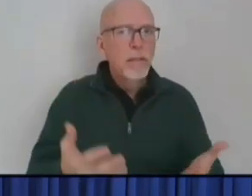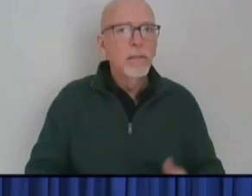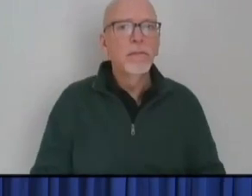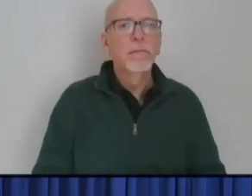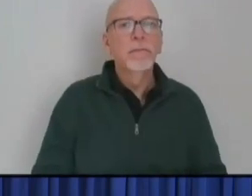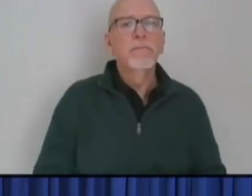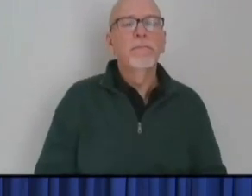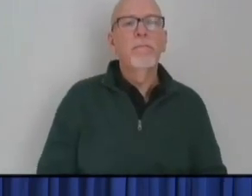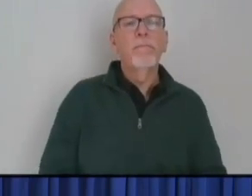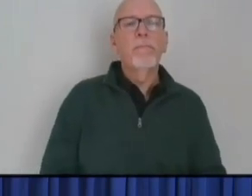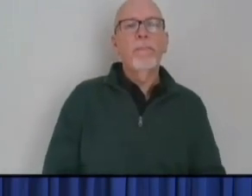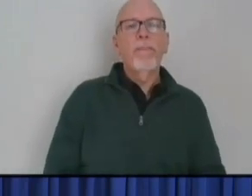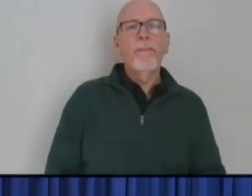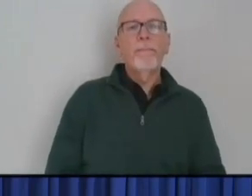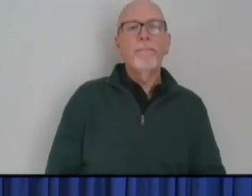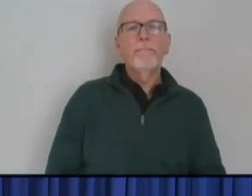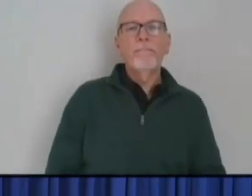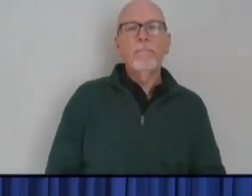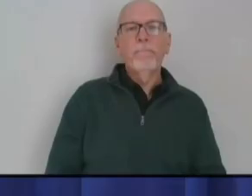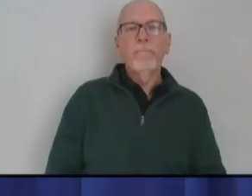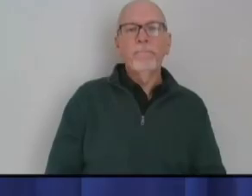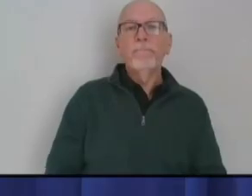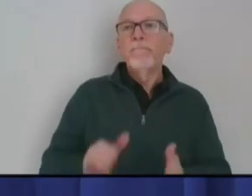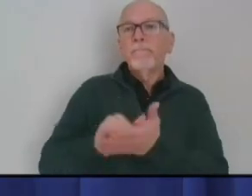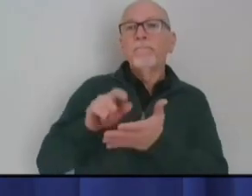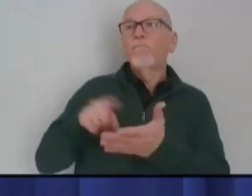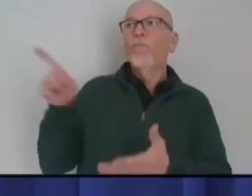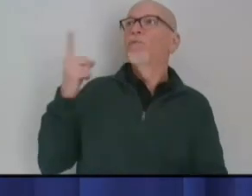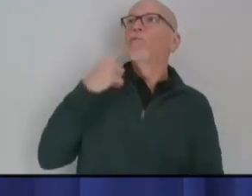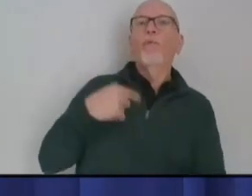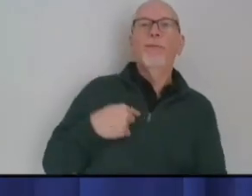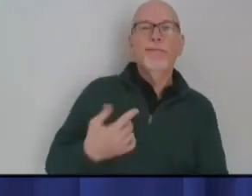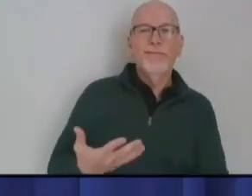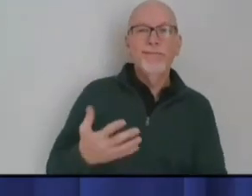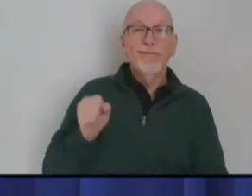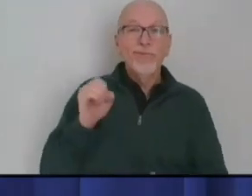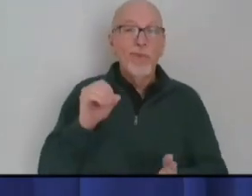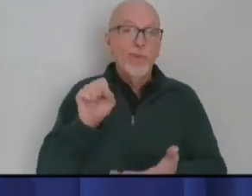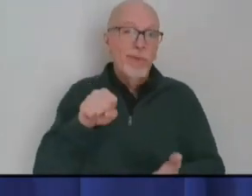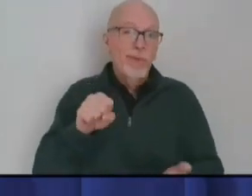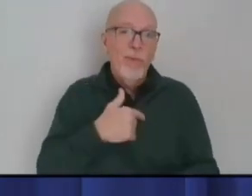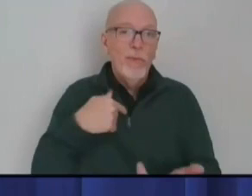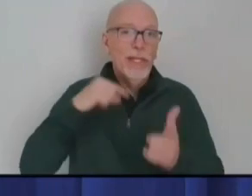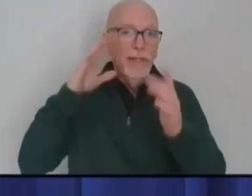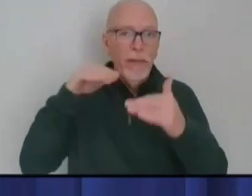It's what we're told. And so therefore, yes, expecting.